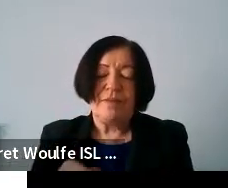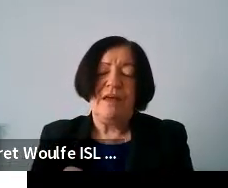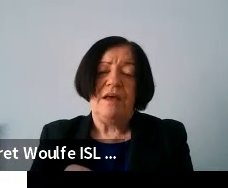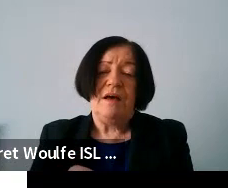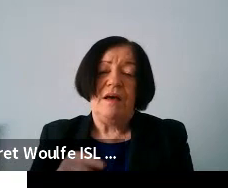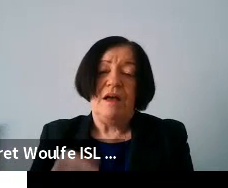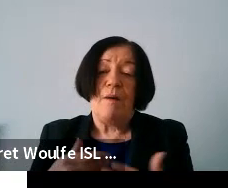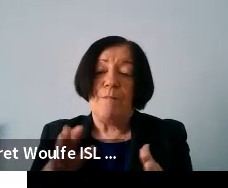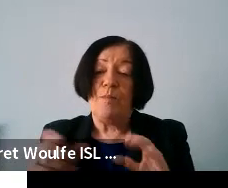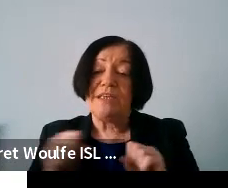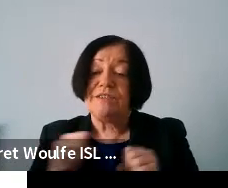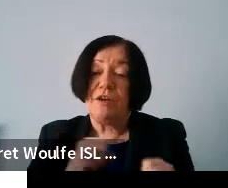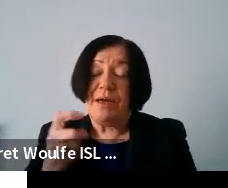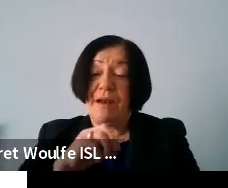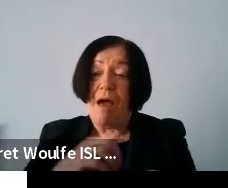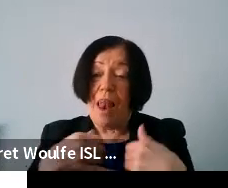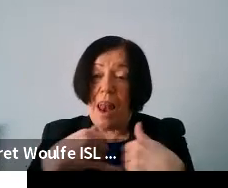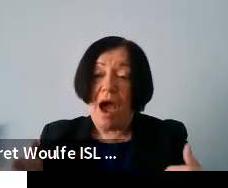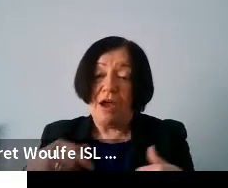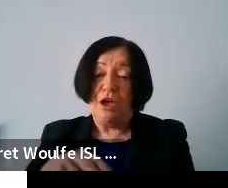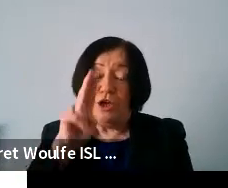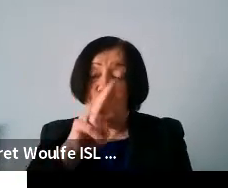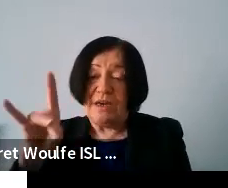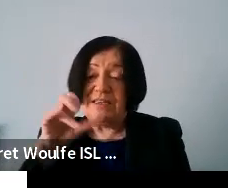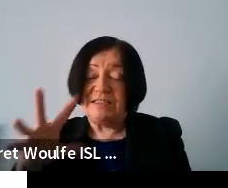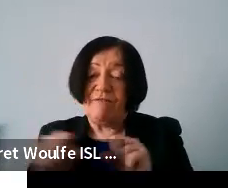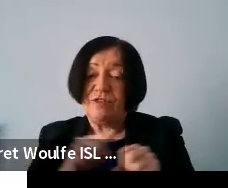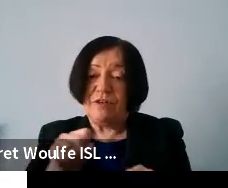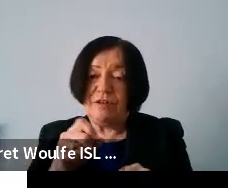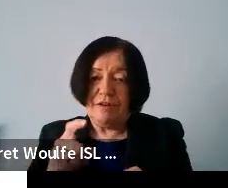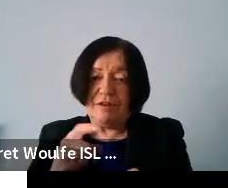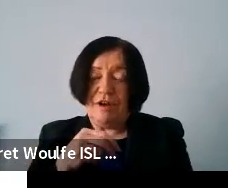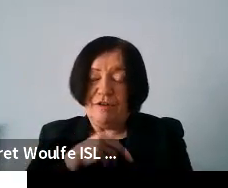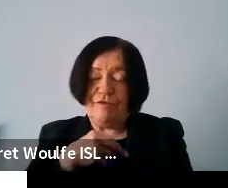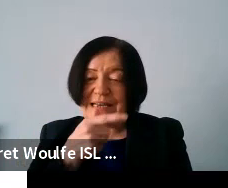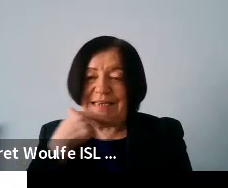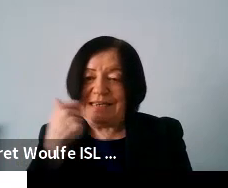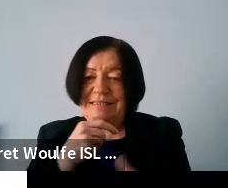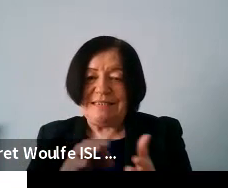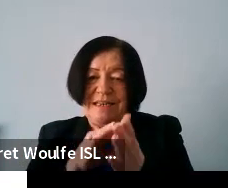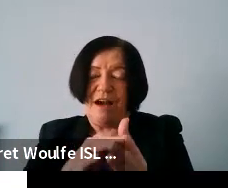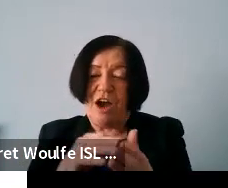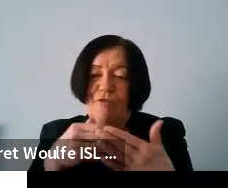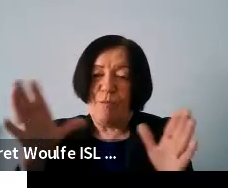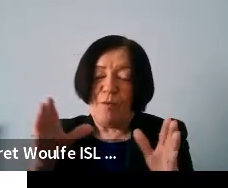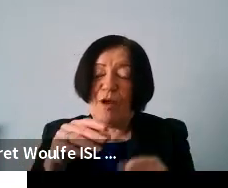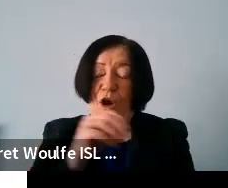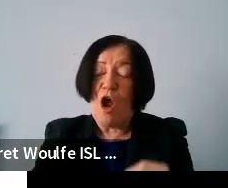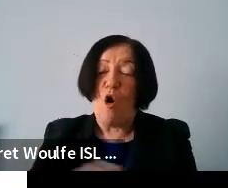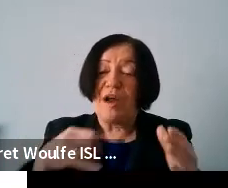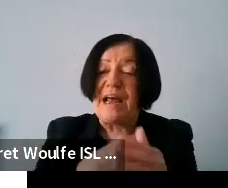of public services being online the uk civil service has done a handy guide for public sector organizations